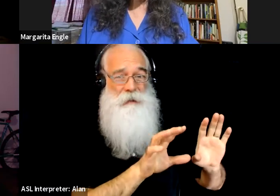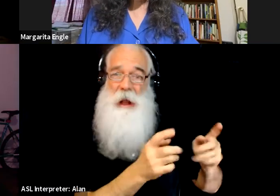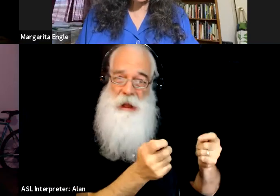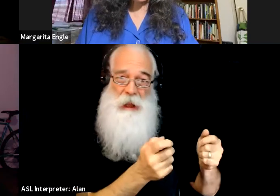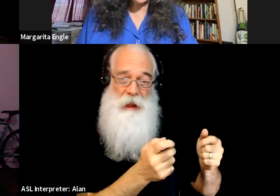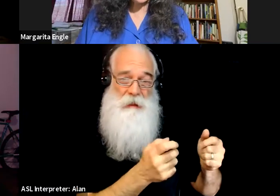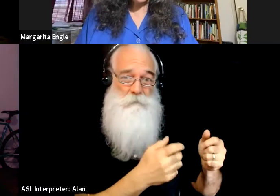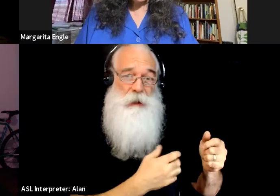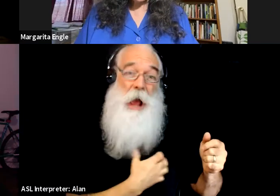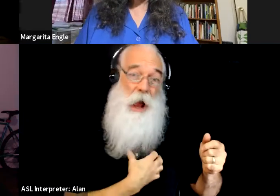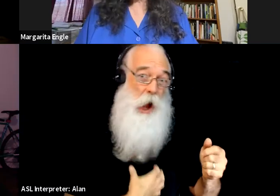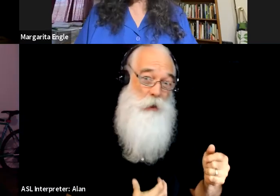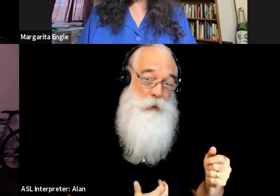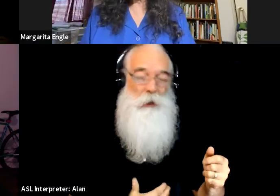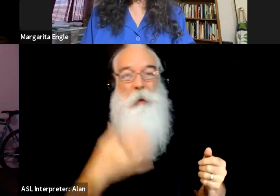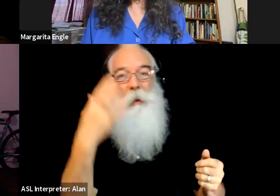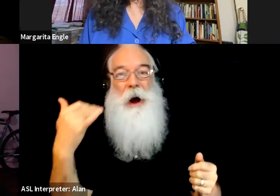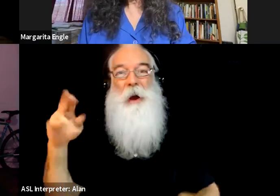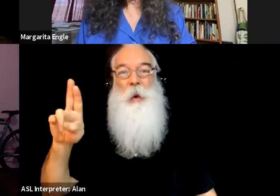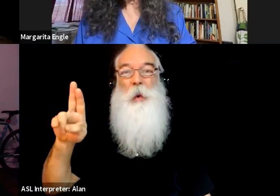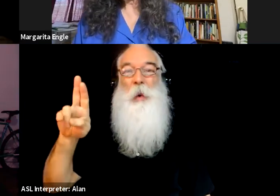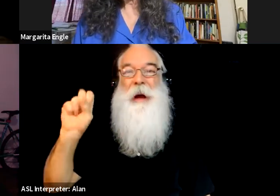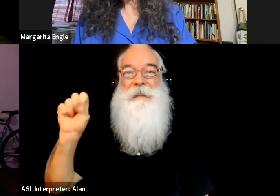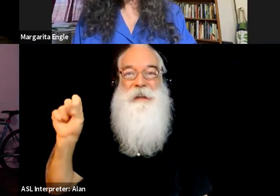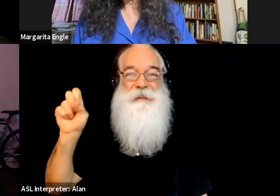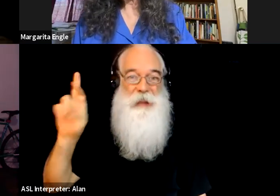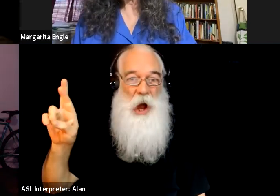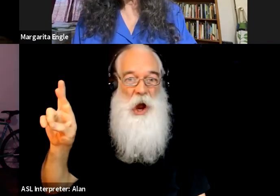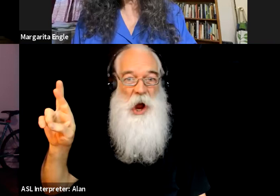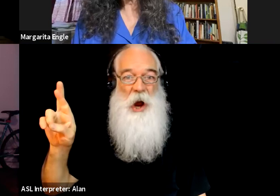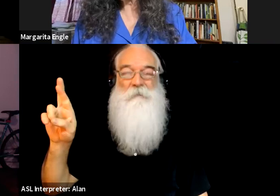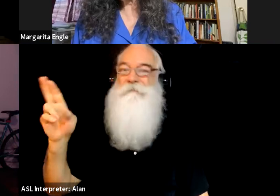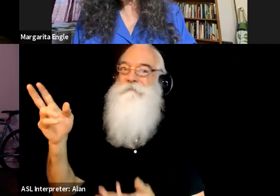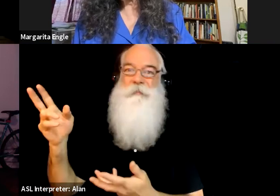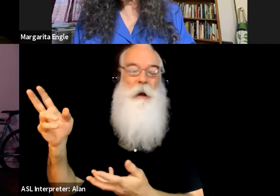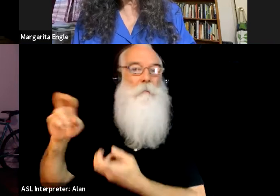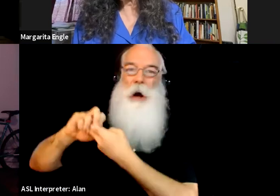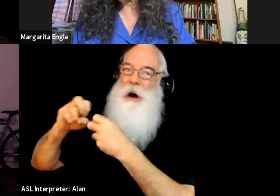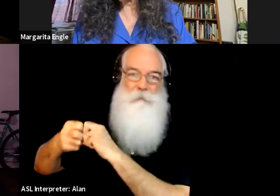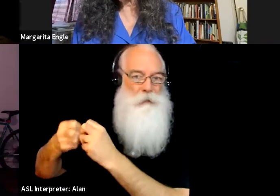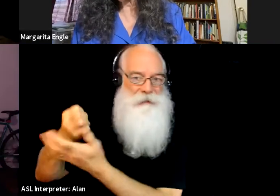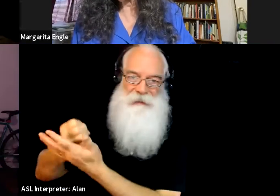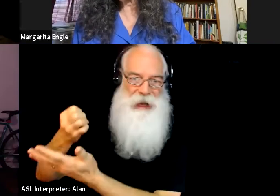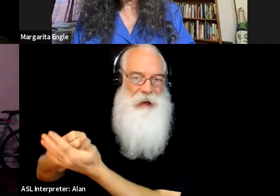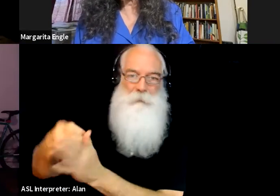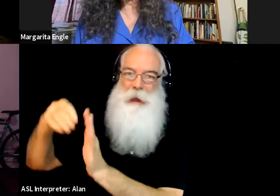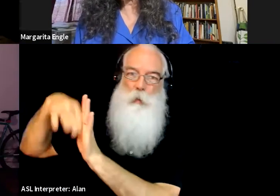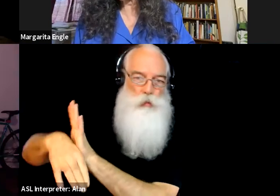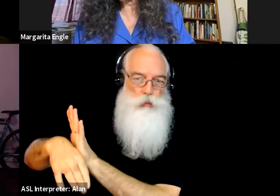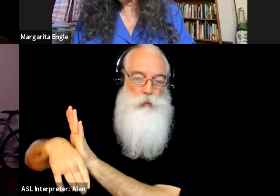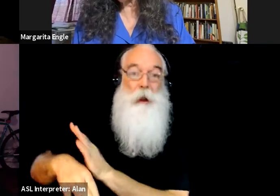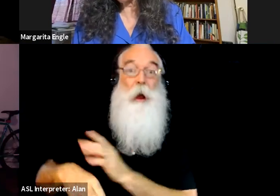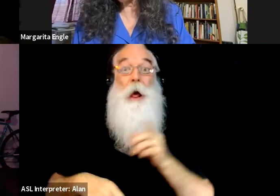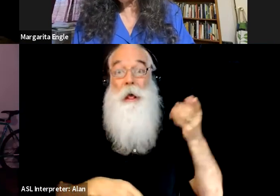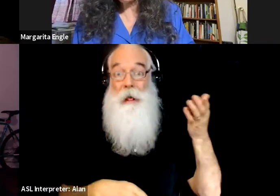the economy had plummeted, uh, but they were hosting the Pan American Games during the summer of